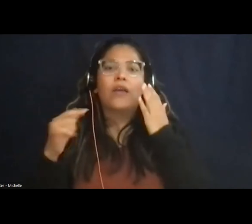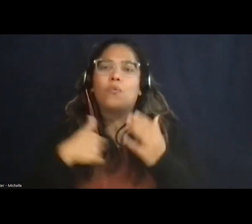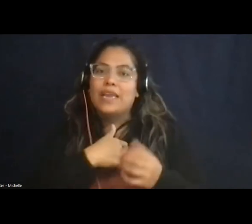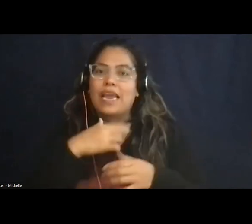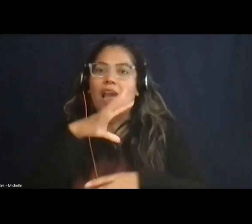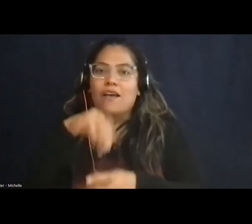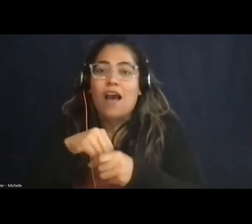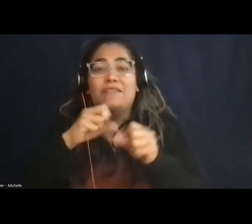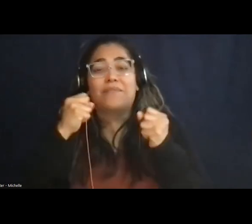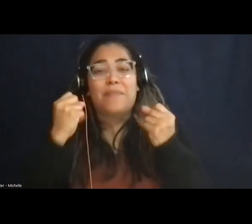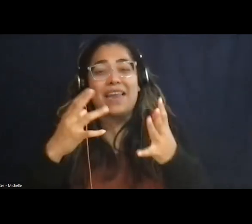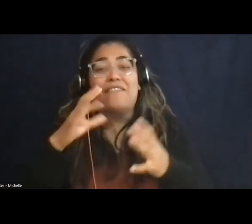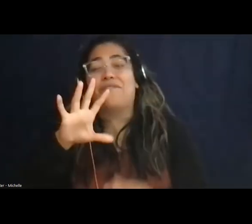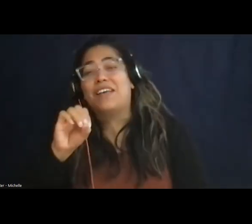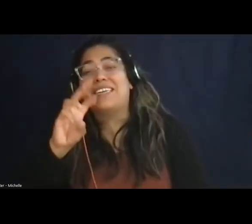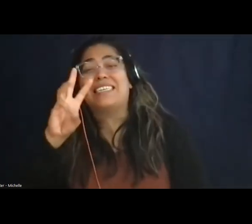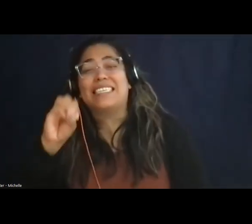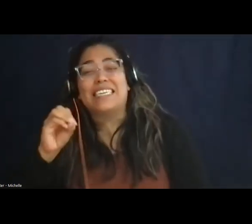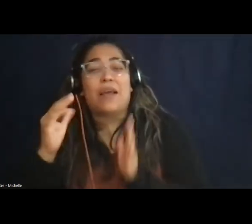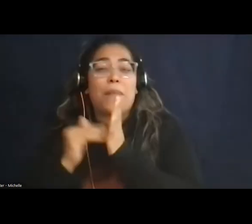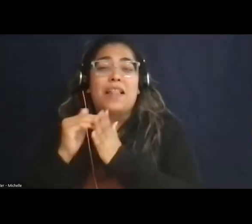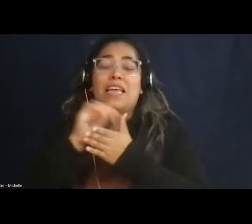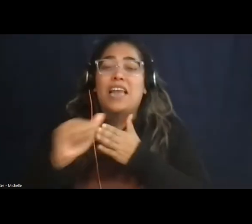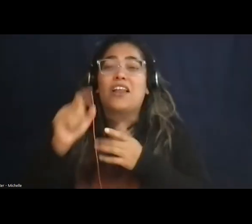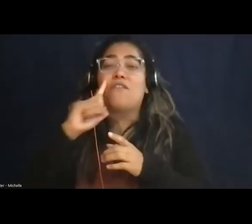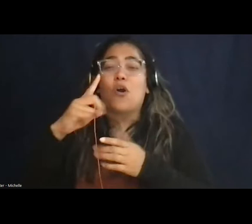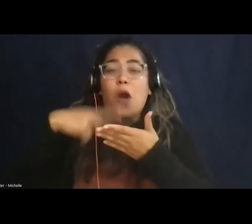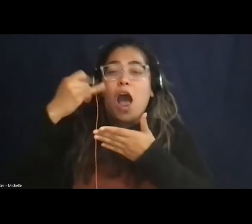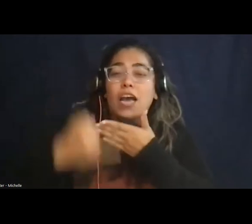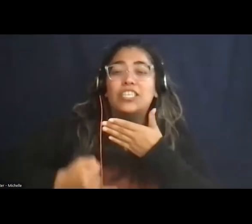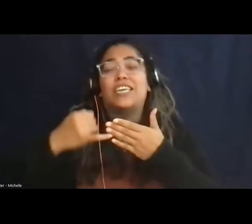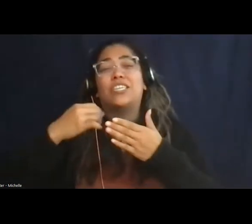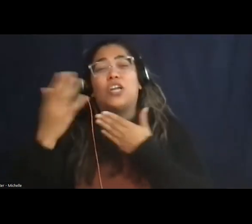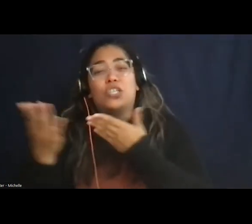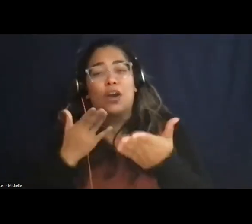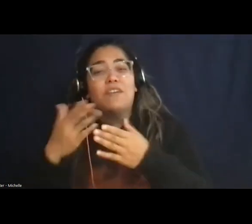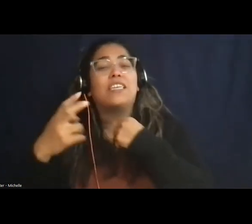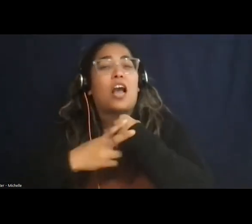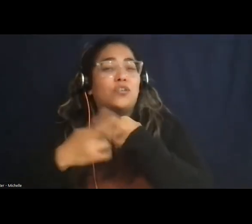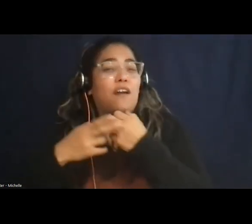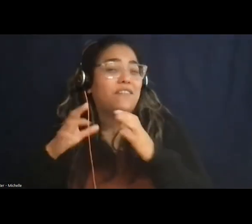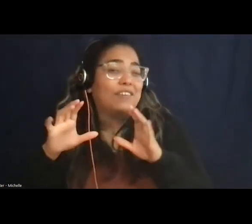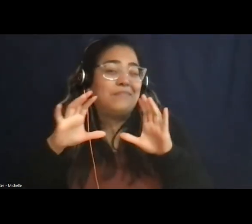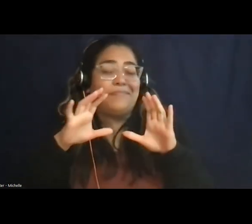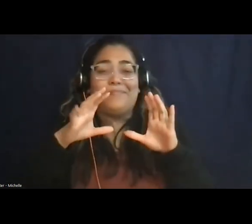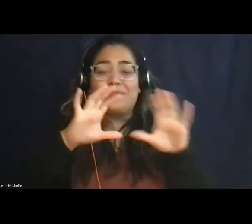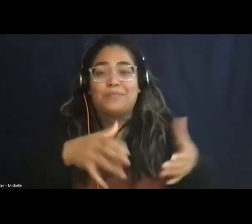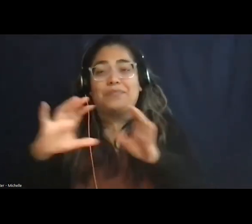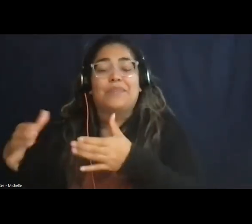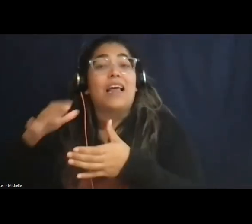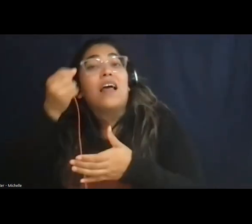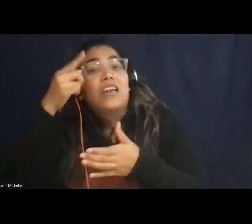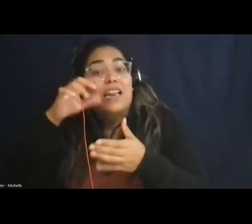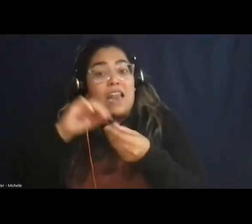$60 million worth of projects with Service and Conservation Corps, and those numbers will continue to grow as